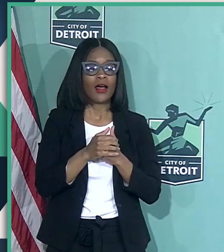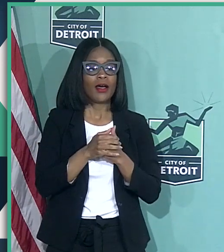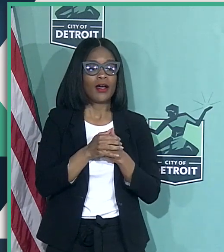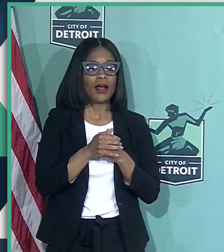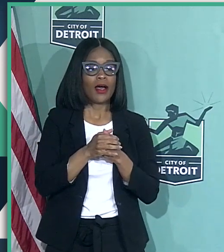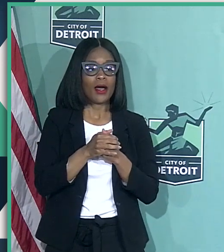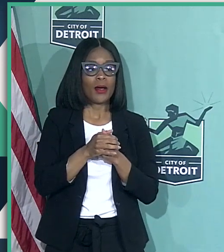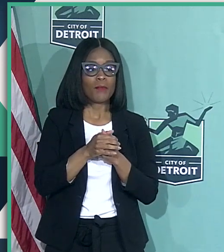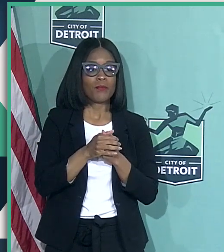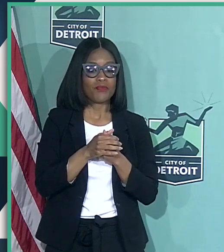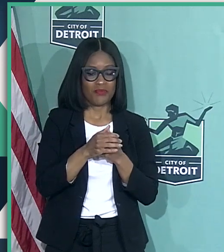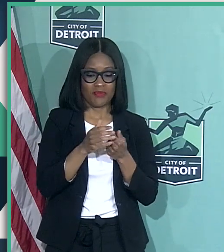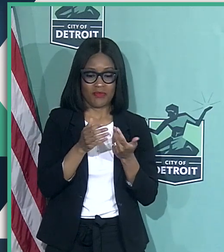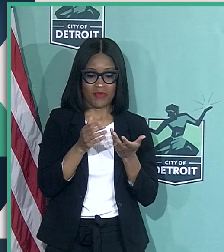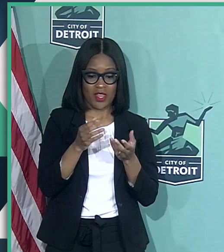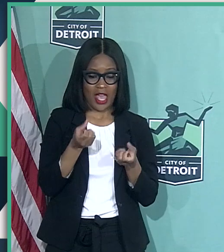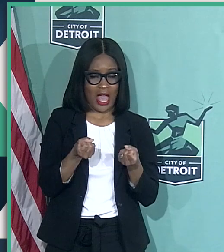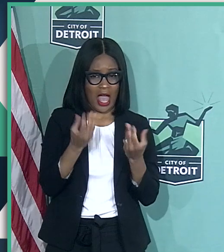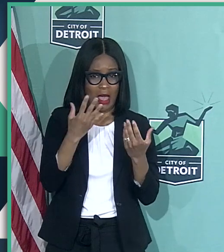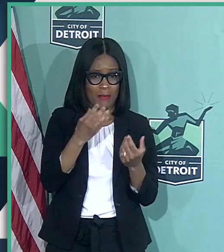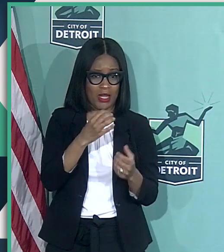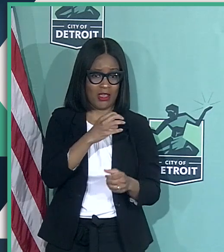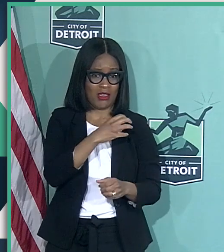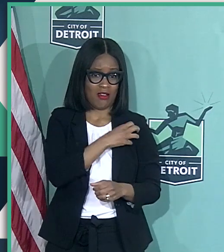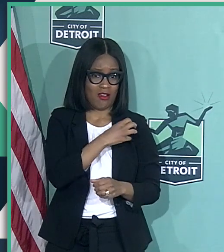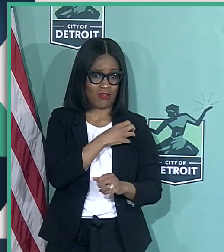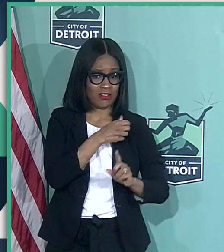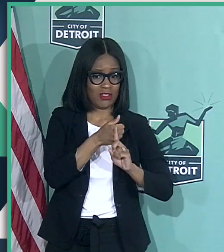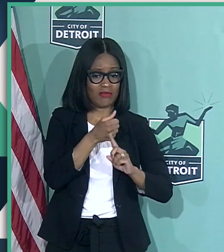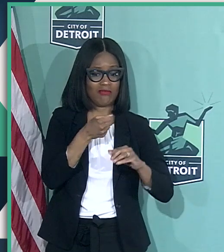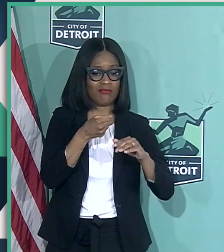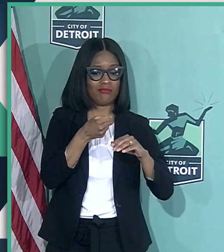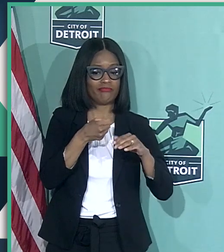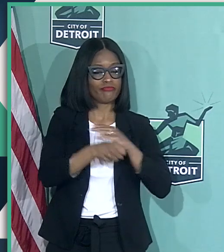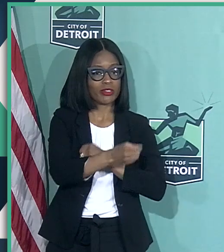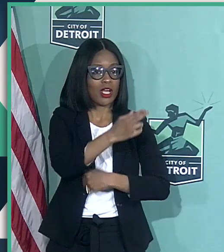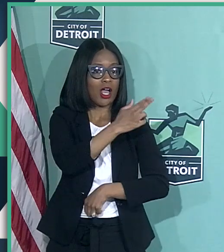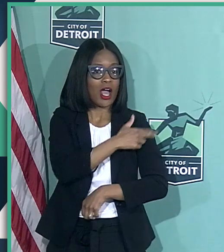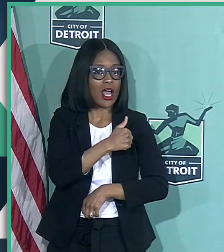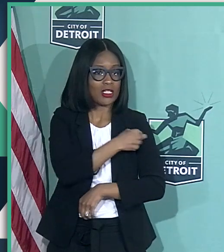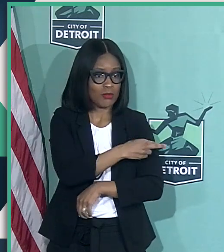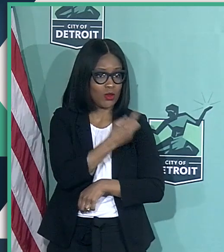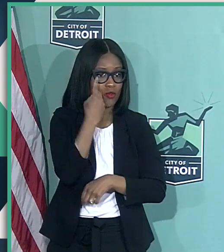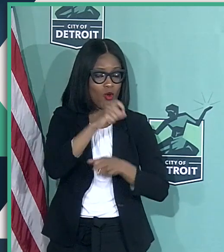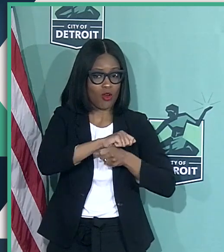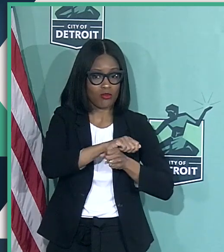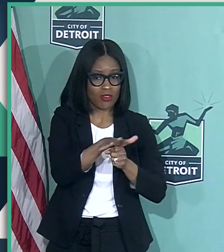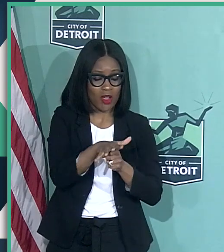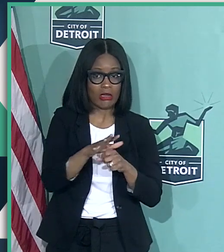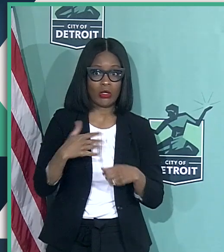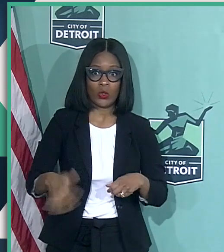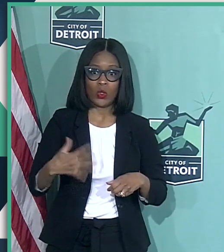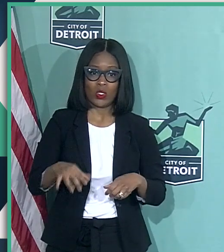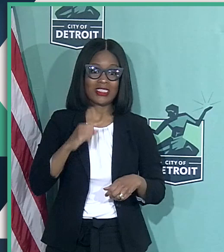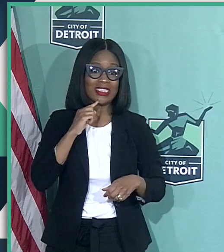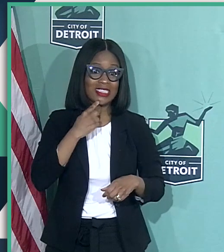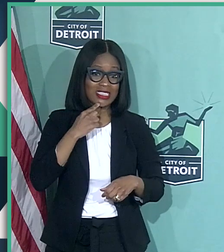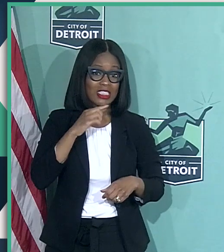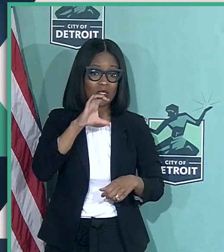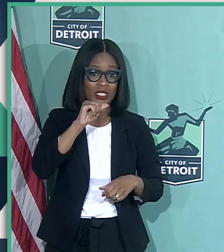we look at the number of officers that have been in the hospital for COVID, these were serious cases. Many of them